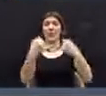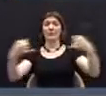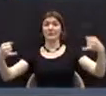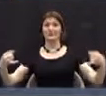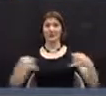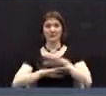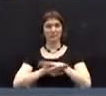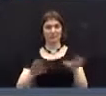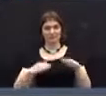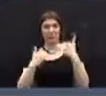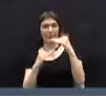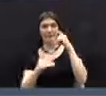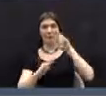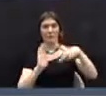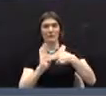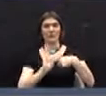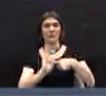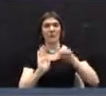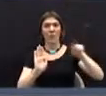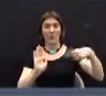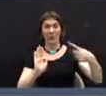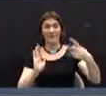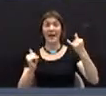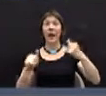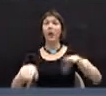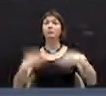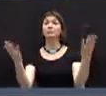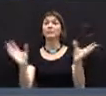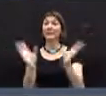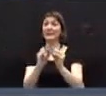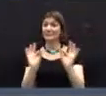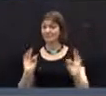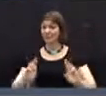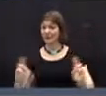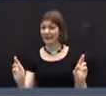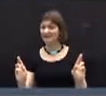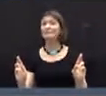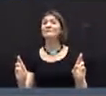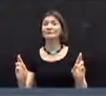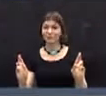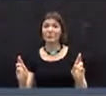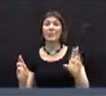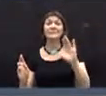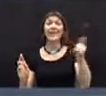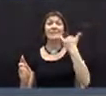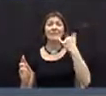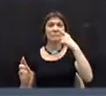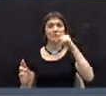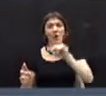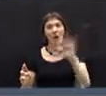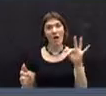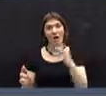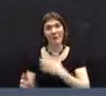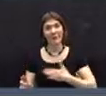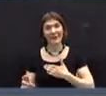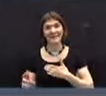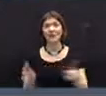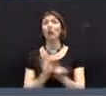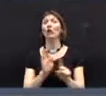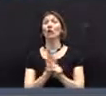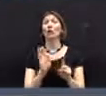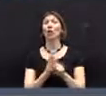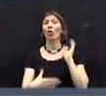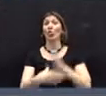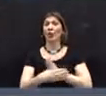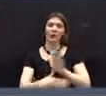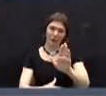At this point, I'll call the meeting to order. Please shut any cell phones off. And